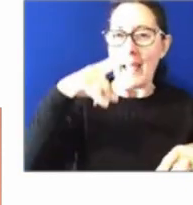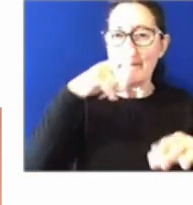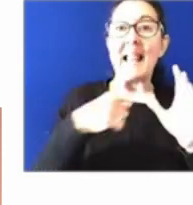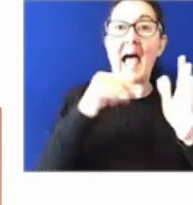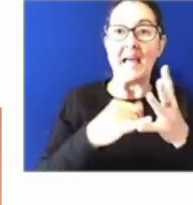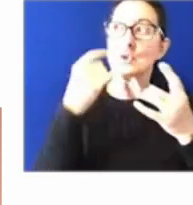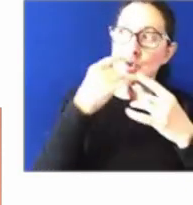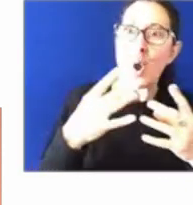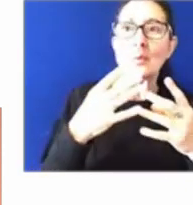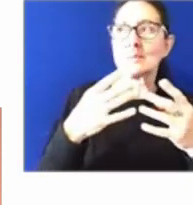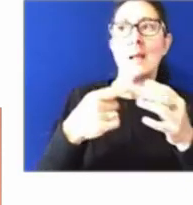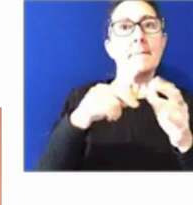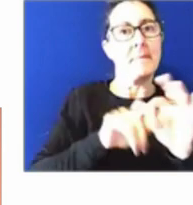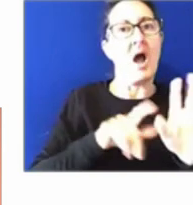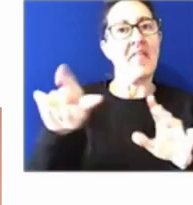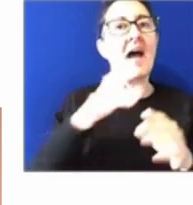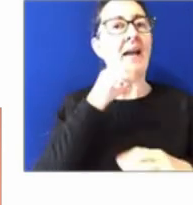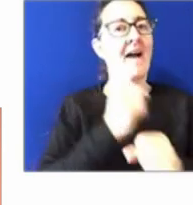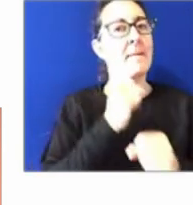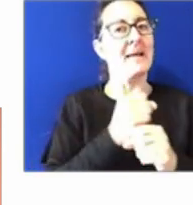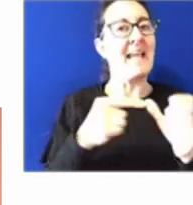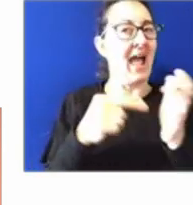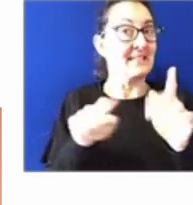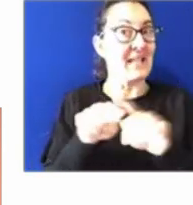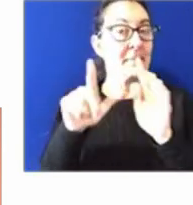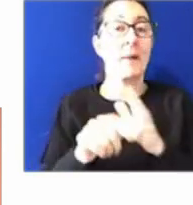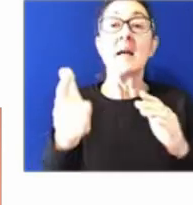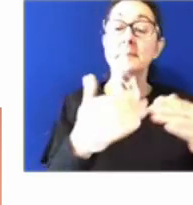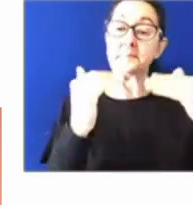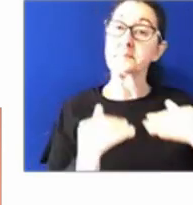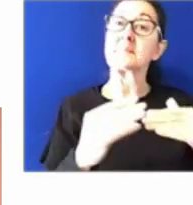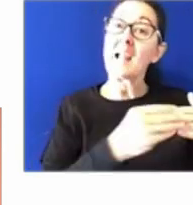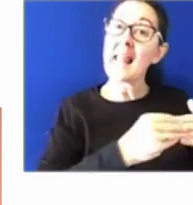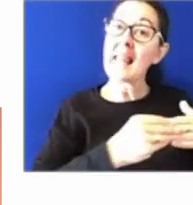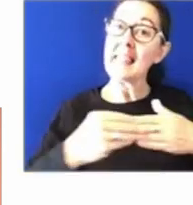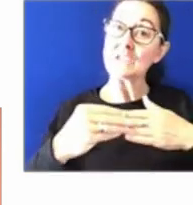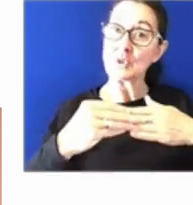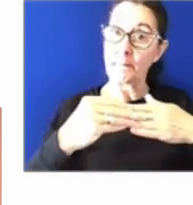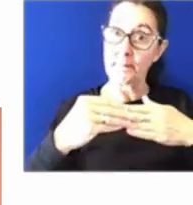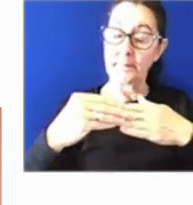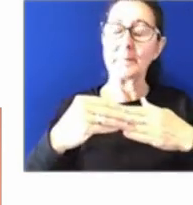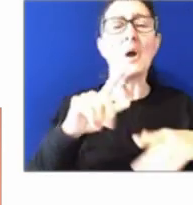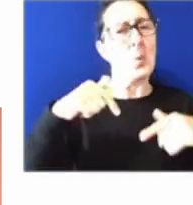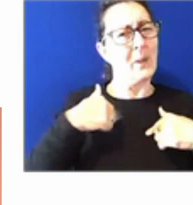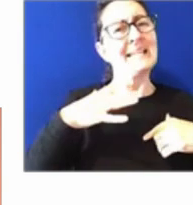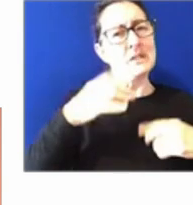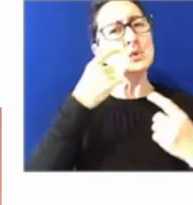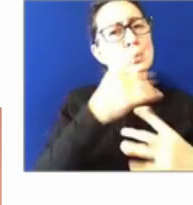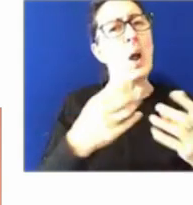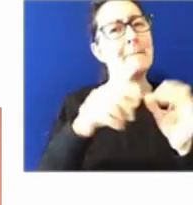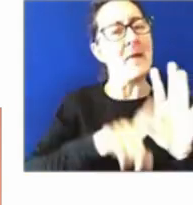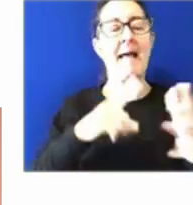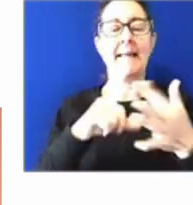Leadership. To build a culture of integrity we need to lead by example. And the new Secretary's Charter